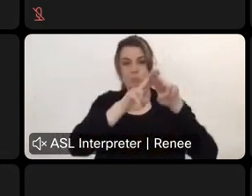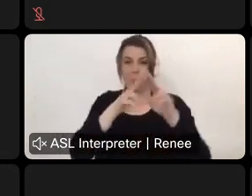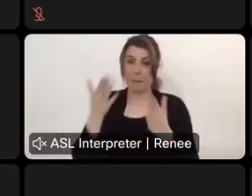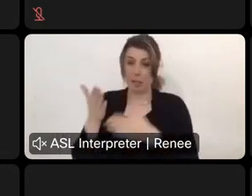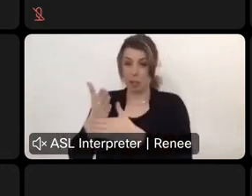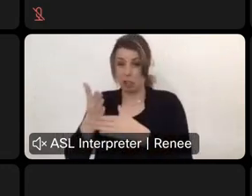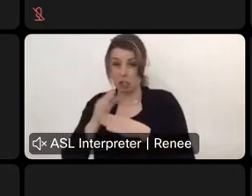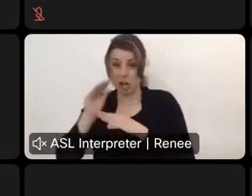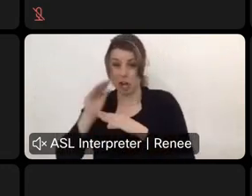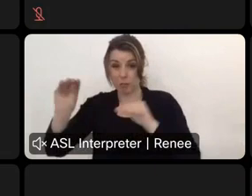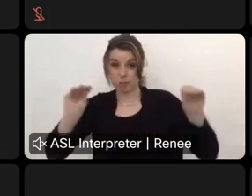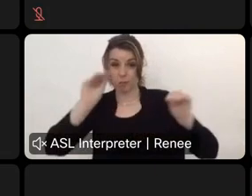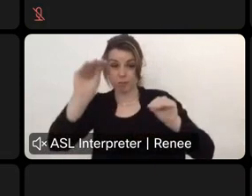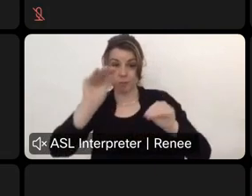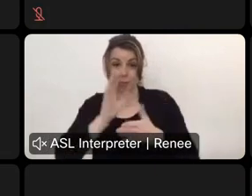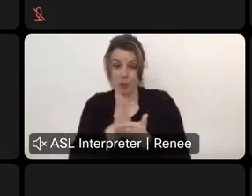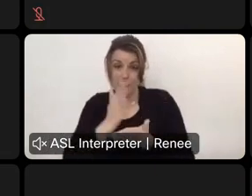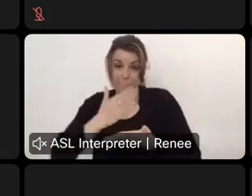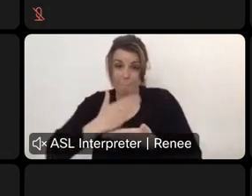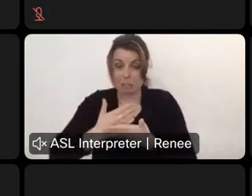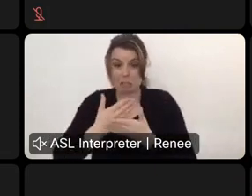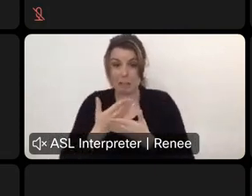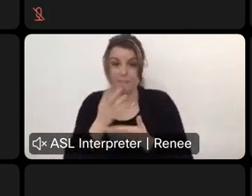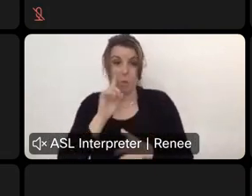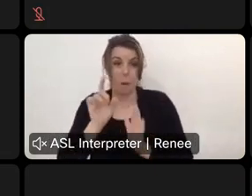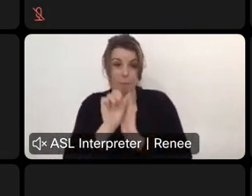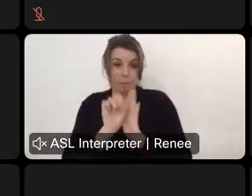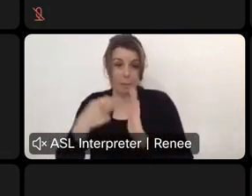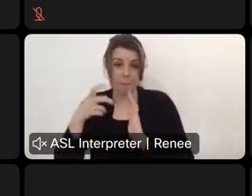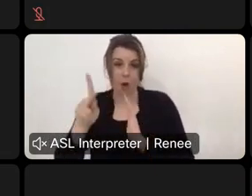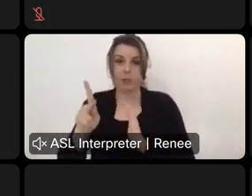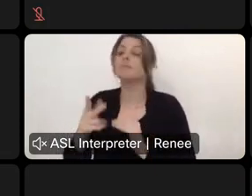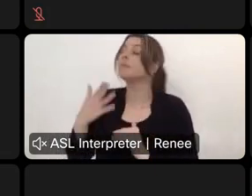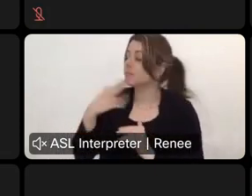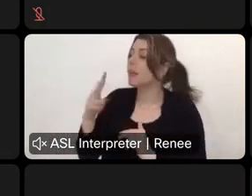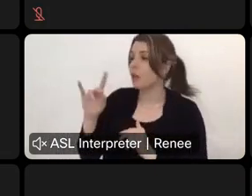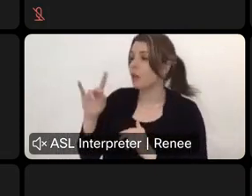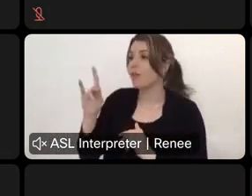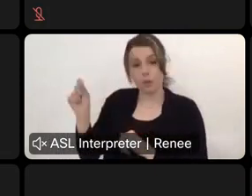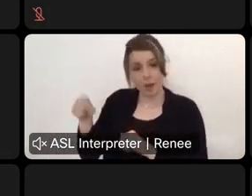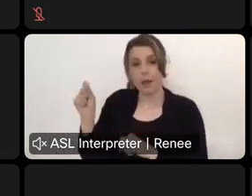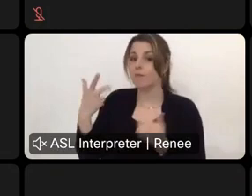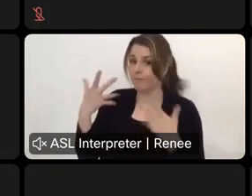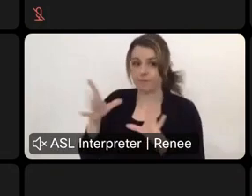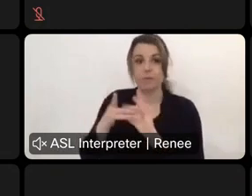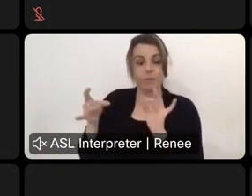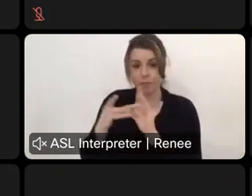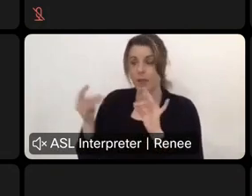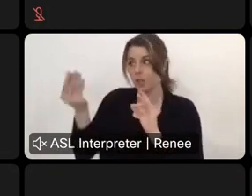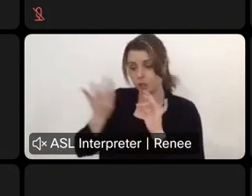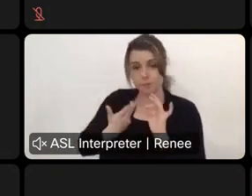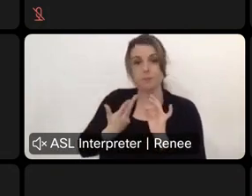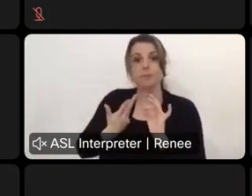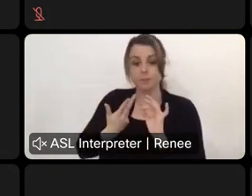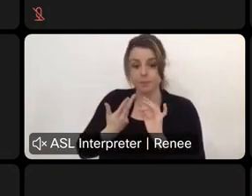with the parks department. Yeah, and Vicki, thank you for that comment. We've received that at many of the public meetings. And I can tell you that